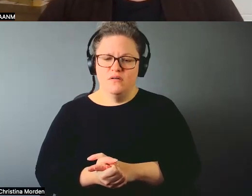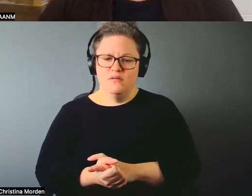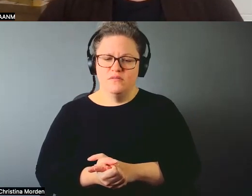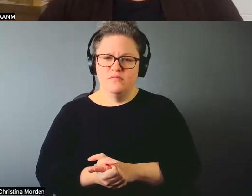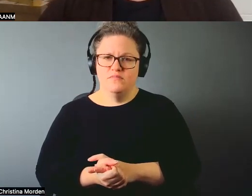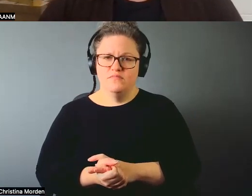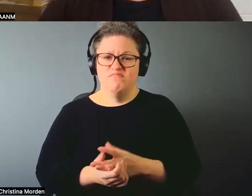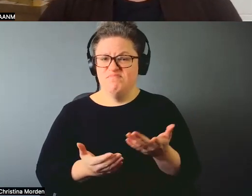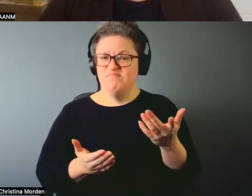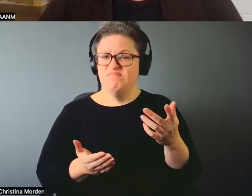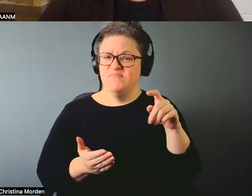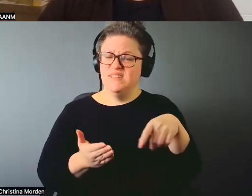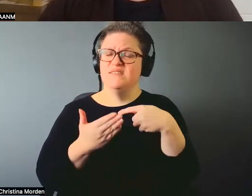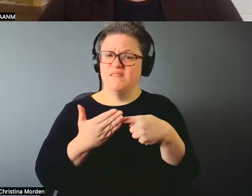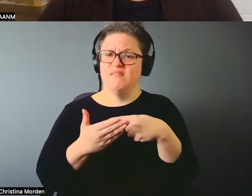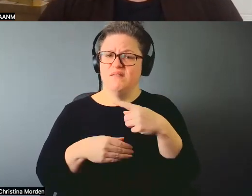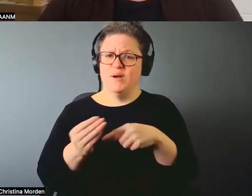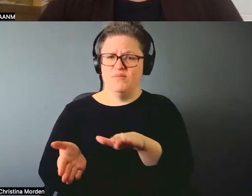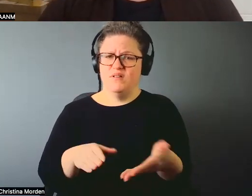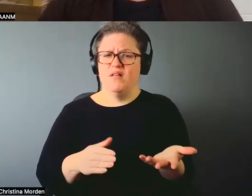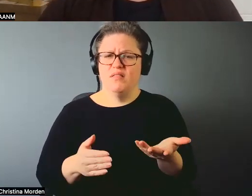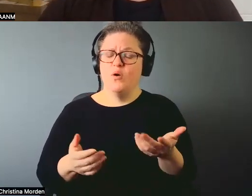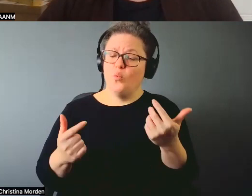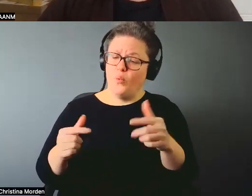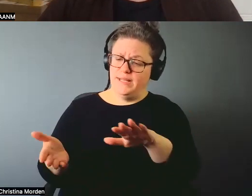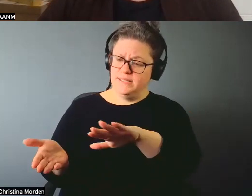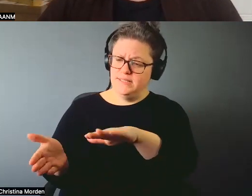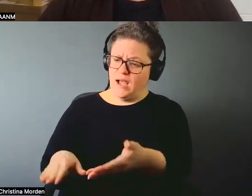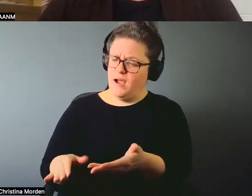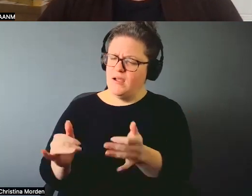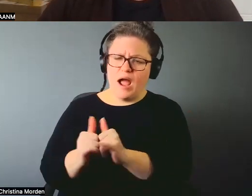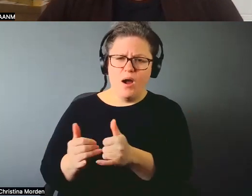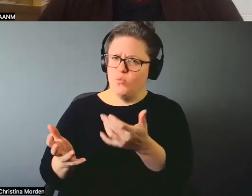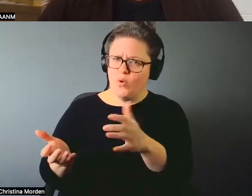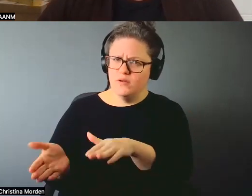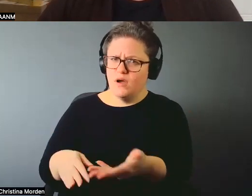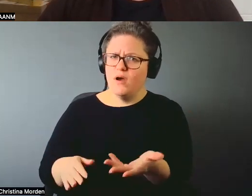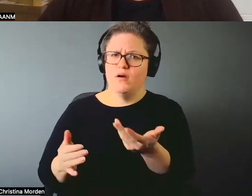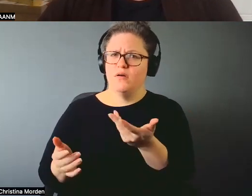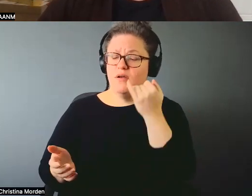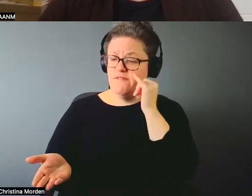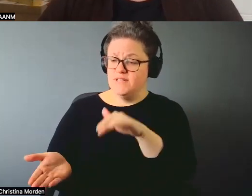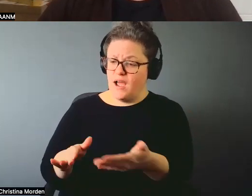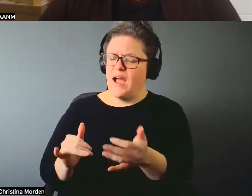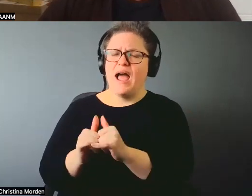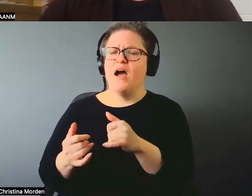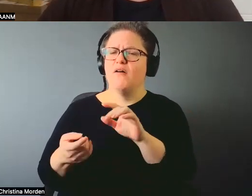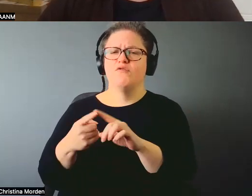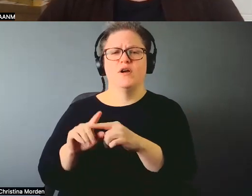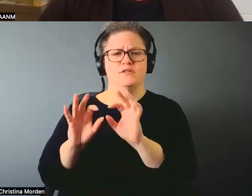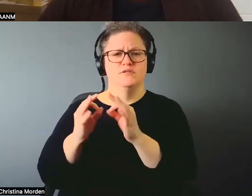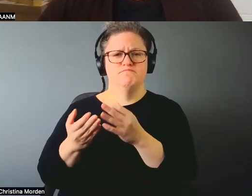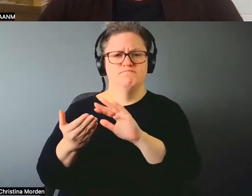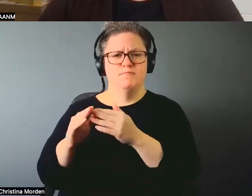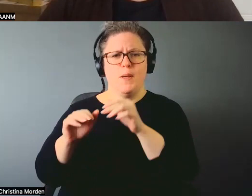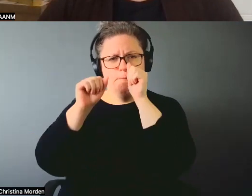is it you want to leave this earth? How do you want your friends or your community to, you know, bless you on your way and,